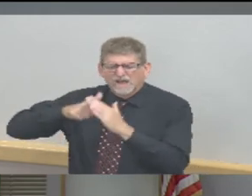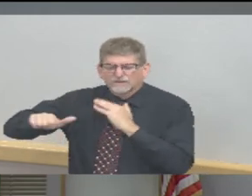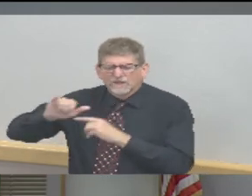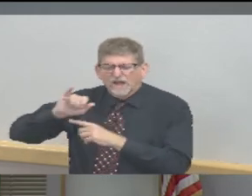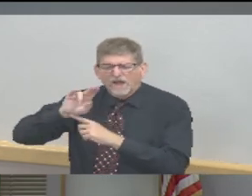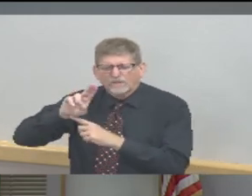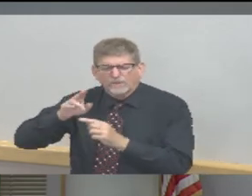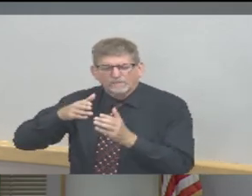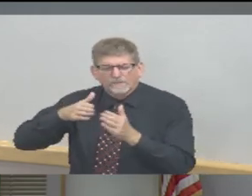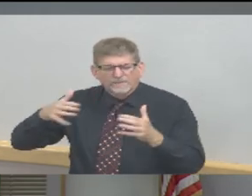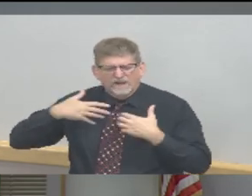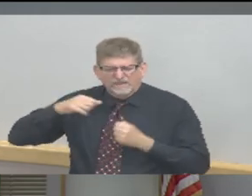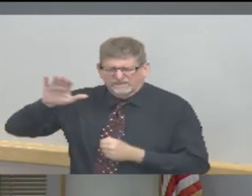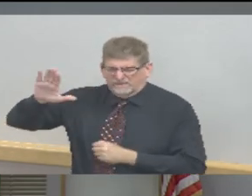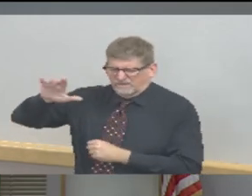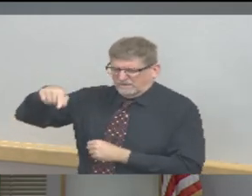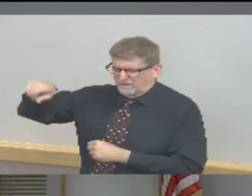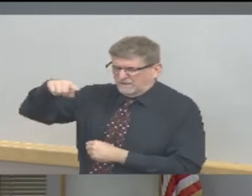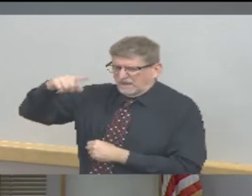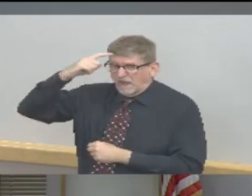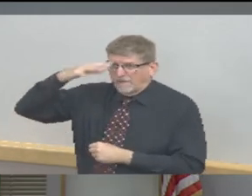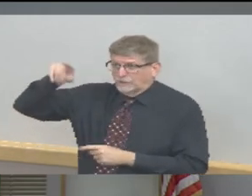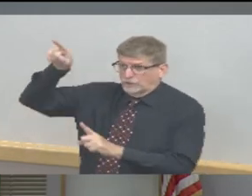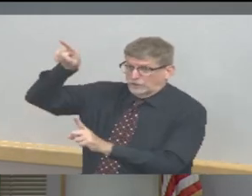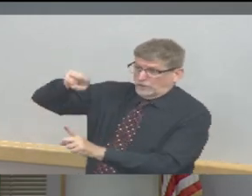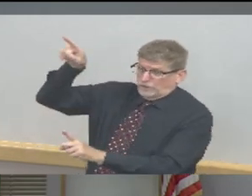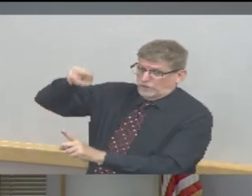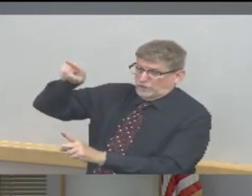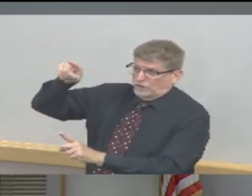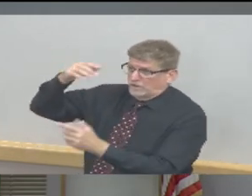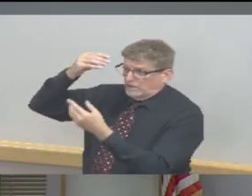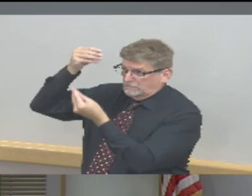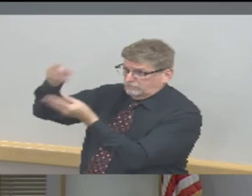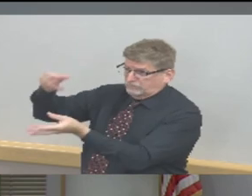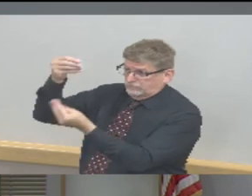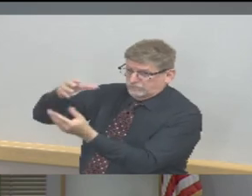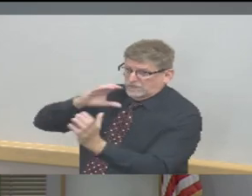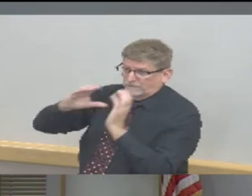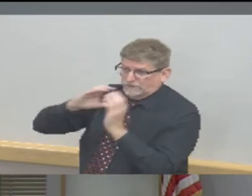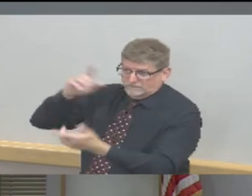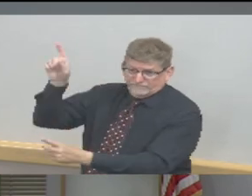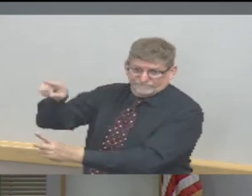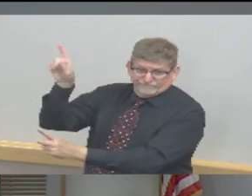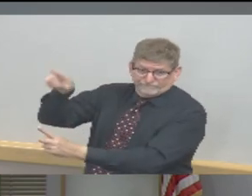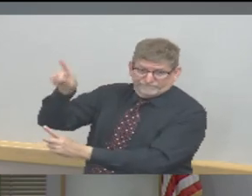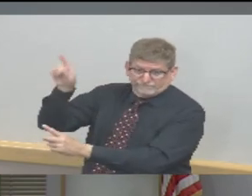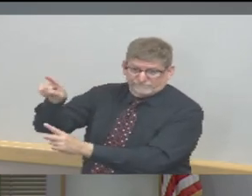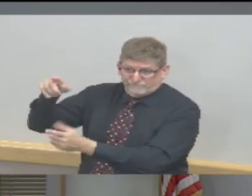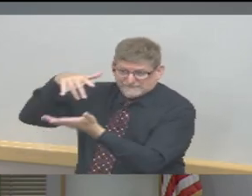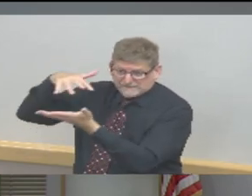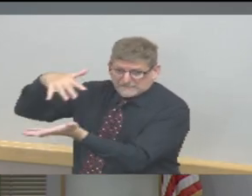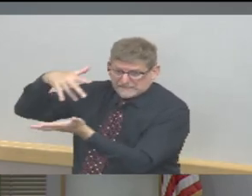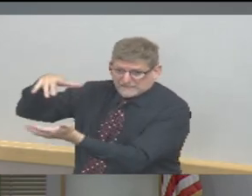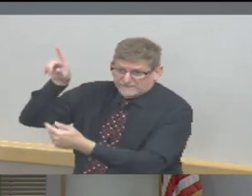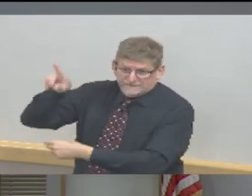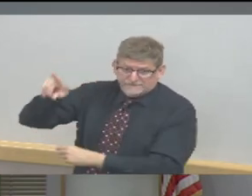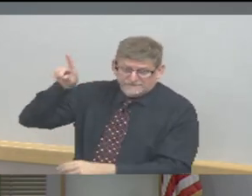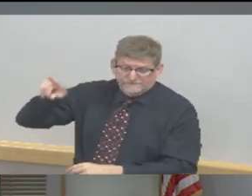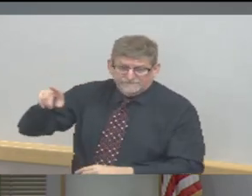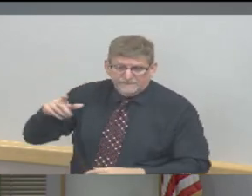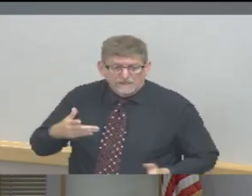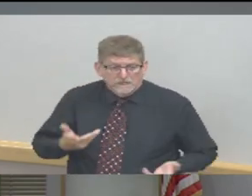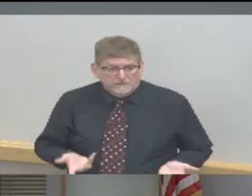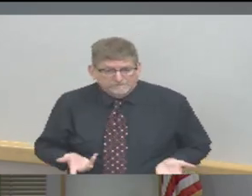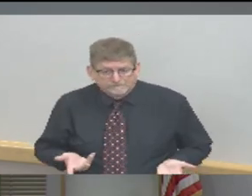briefing last Wednesday afternoon. They had the two investigators from IU there who were able to share that